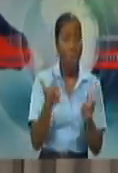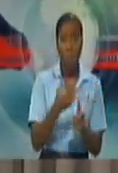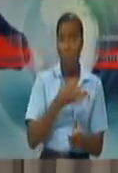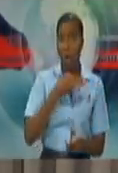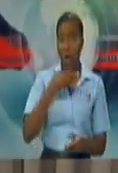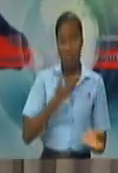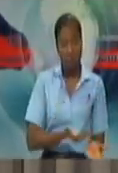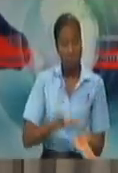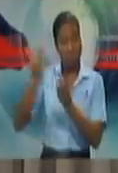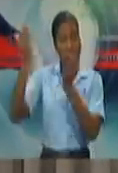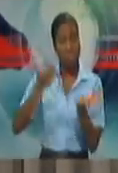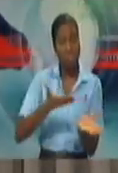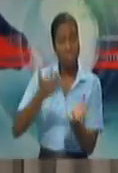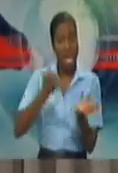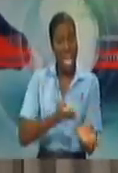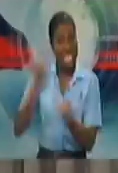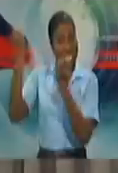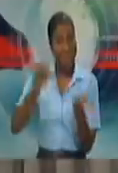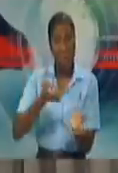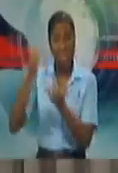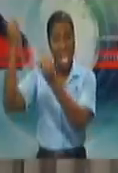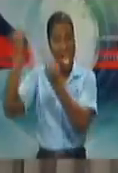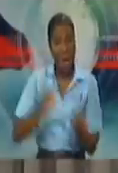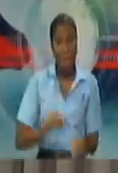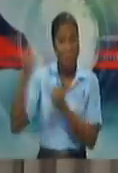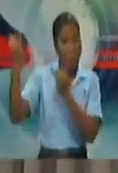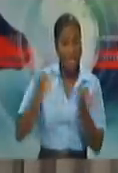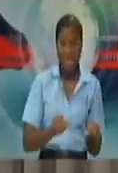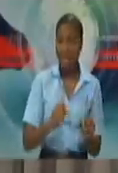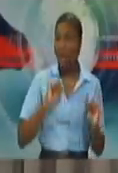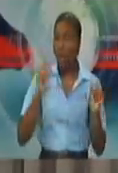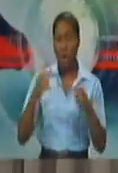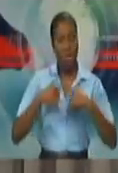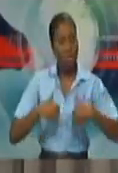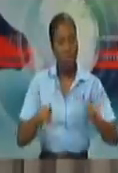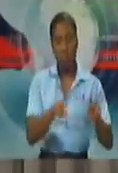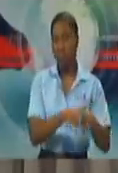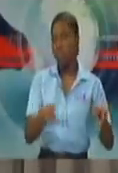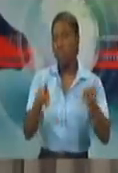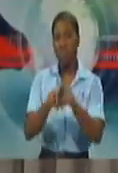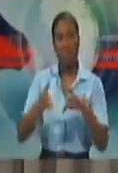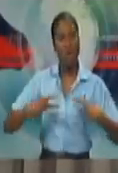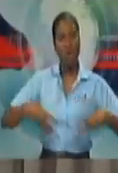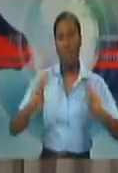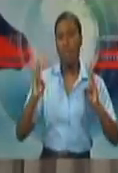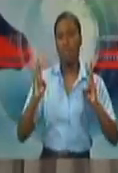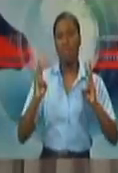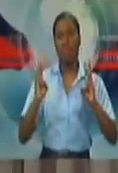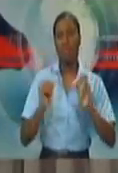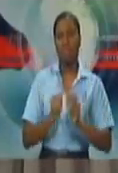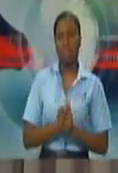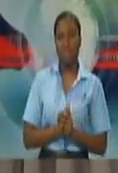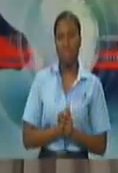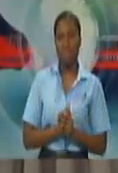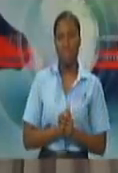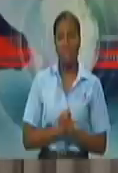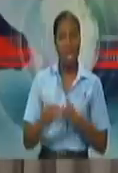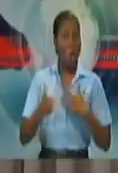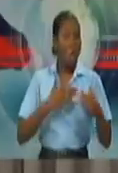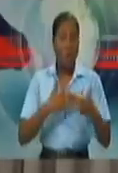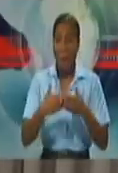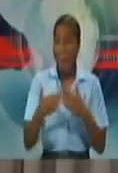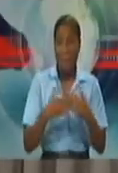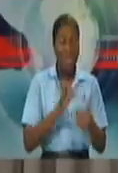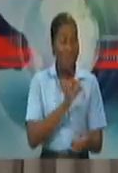being cleared at the Port of Port of Spain and the Port of Point Lisas were being cleared efficiently. And whether they were essential goods or non